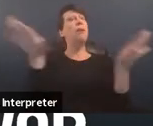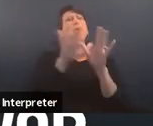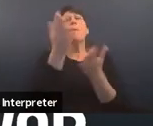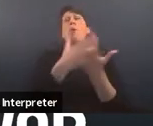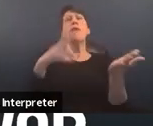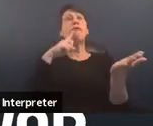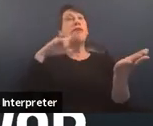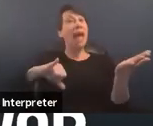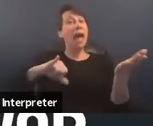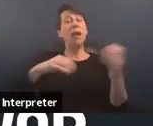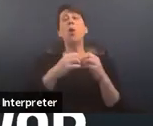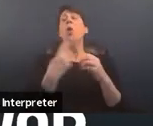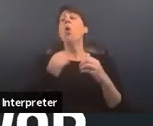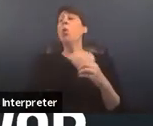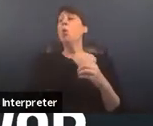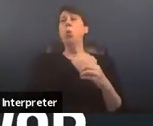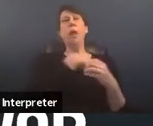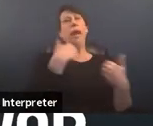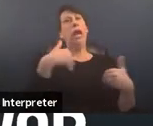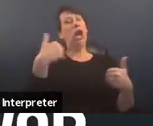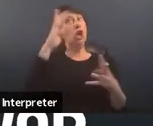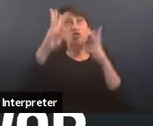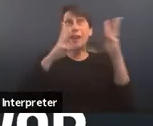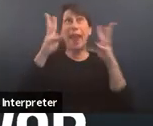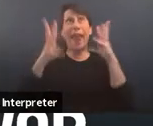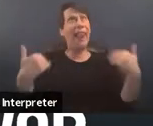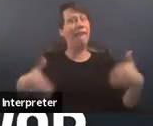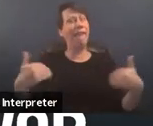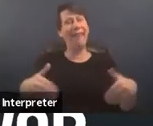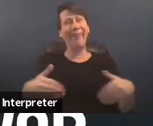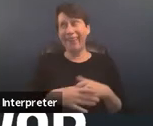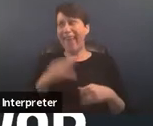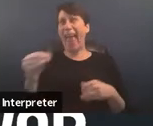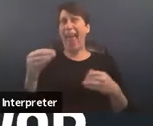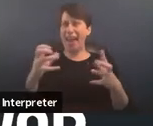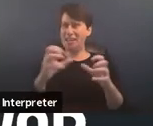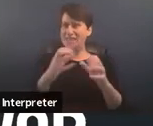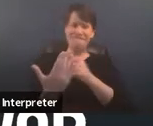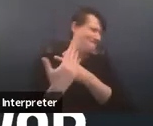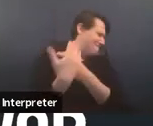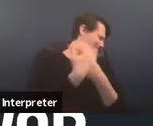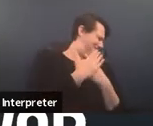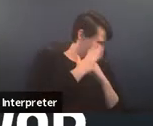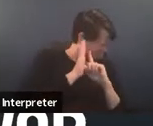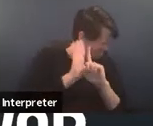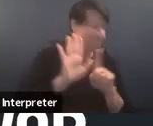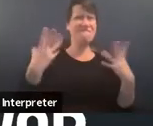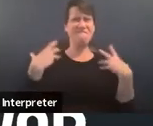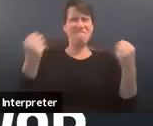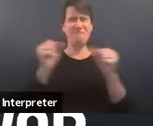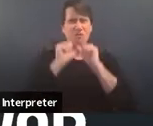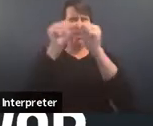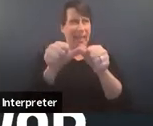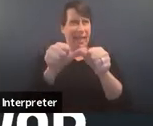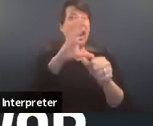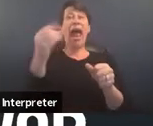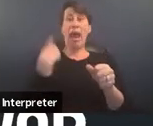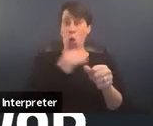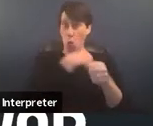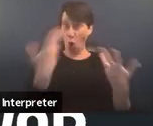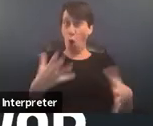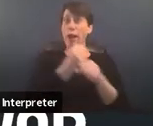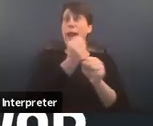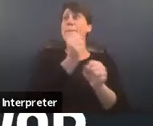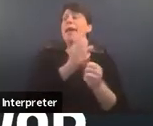that is that we are incredibly creative and resilient and resilient are already implementing community-based life